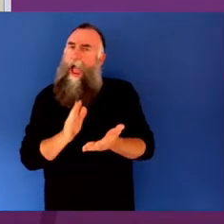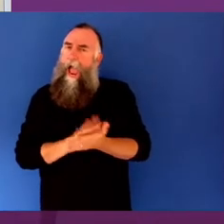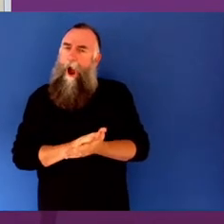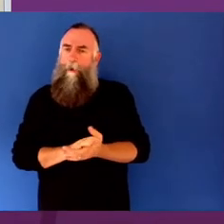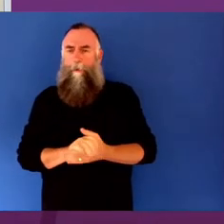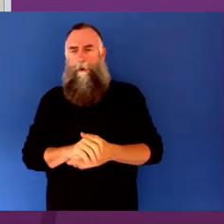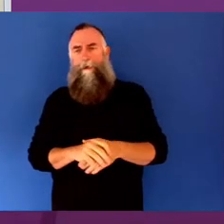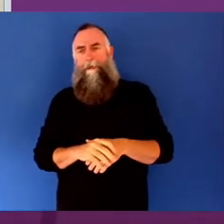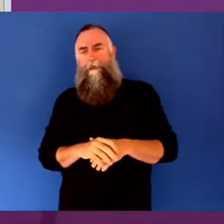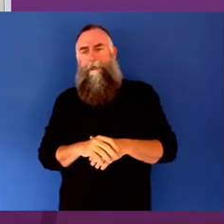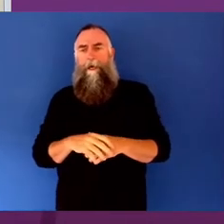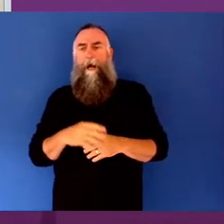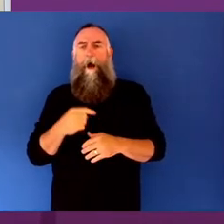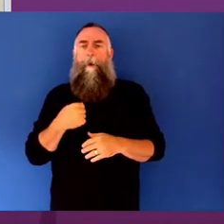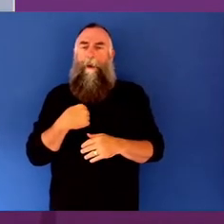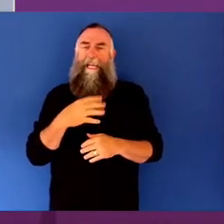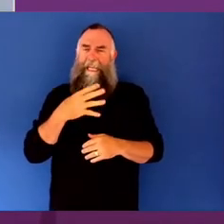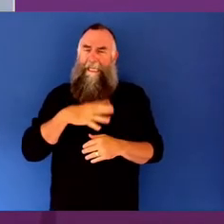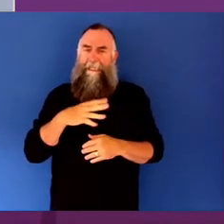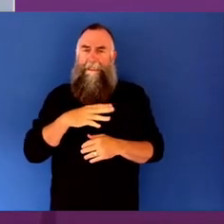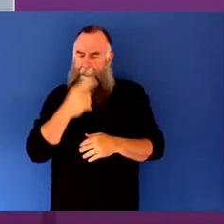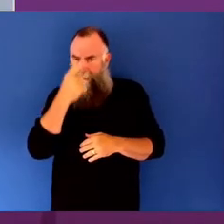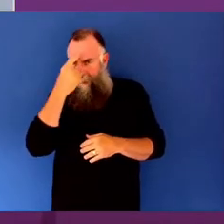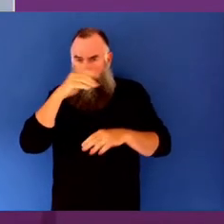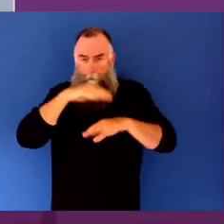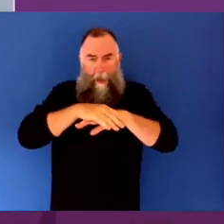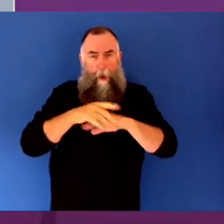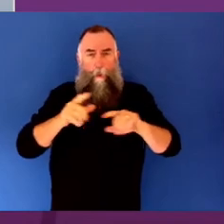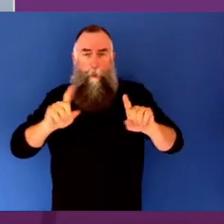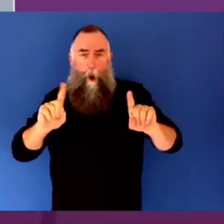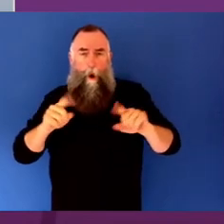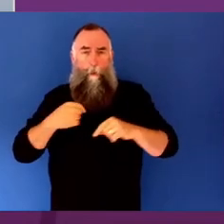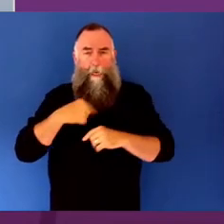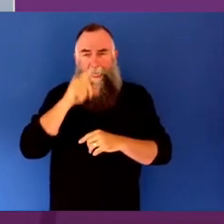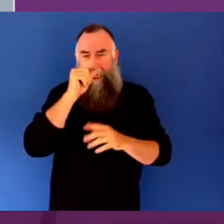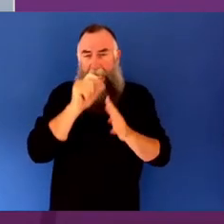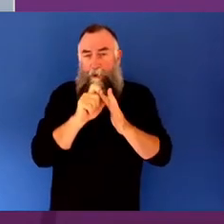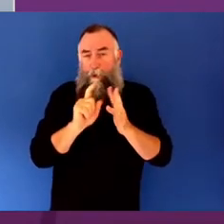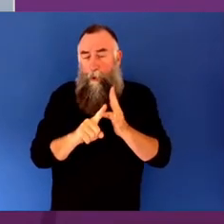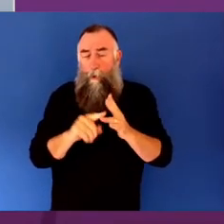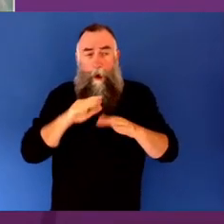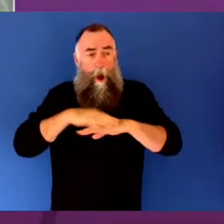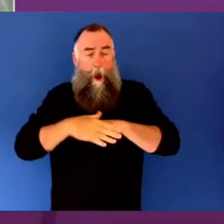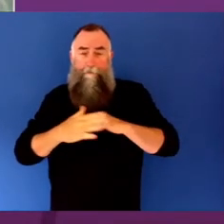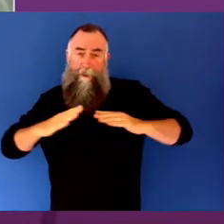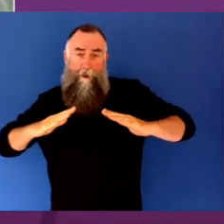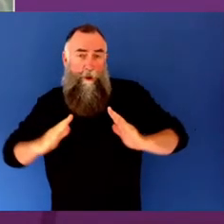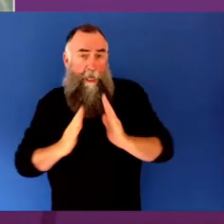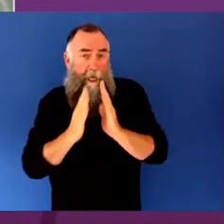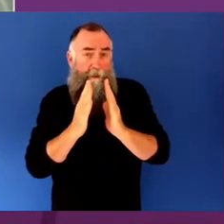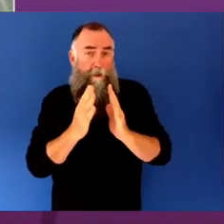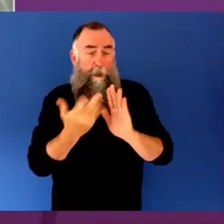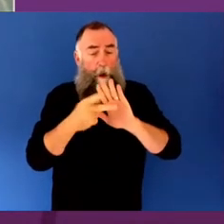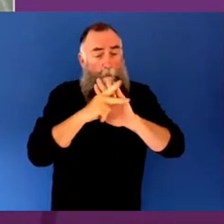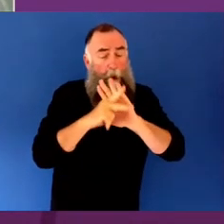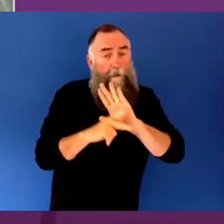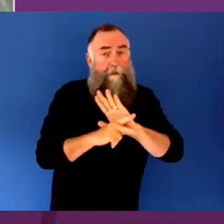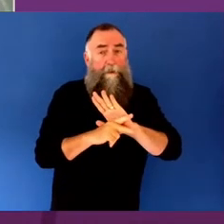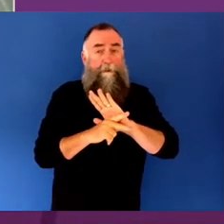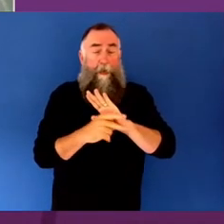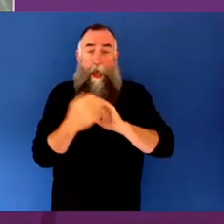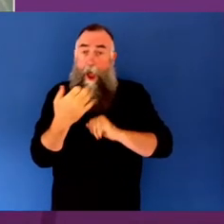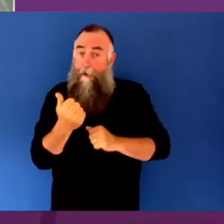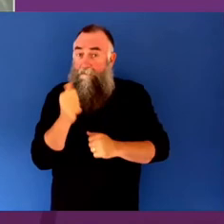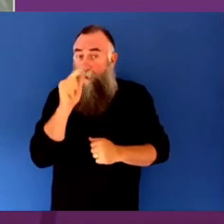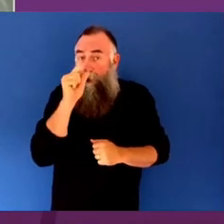a bit. What can we do? What are the policy challenges and possibilities? If you look at that ideal situation that Mary is able to